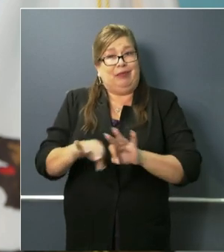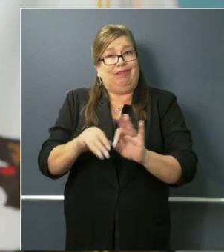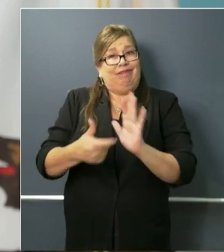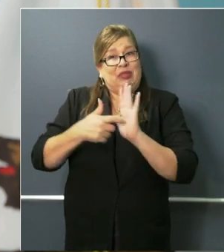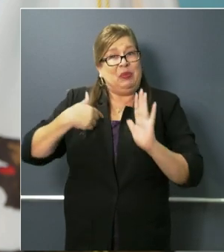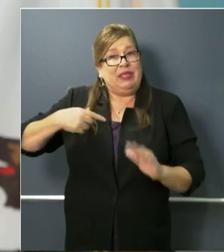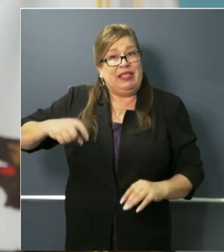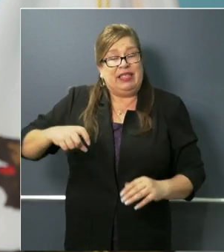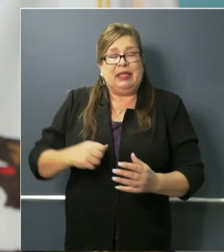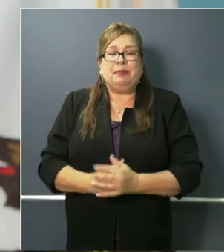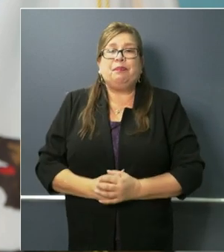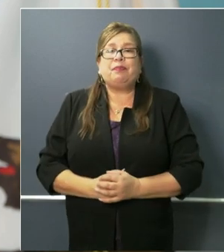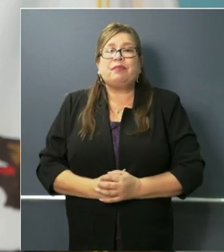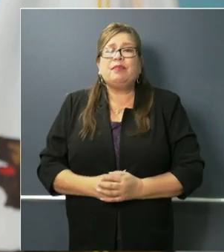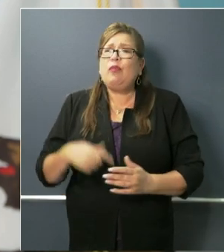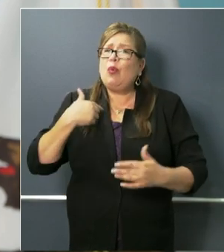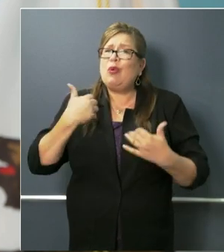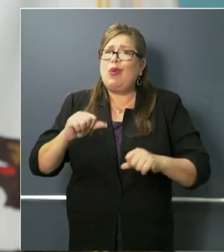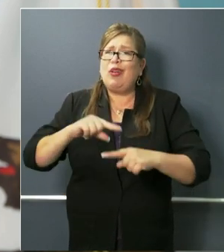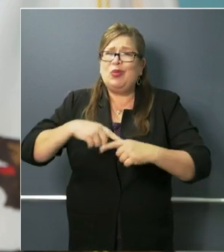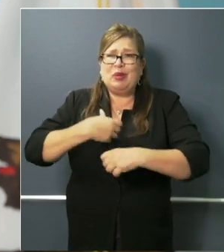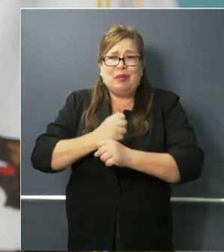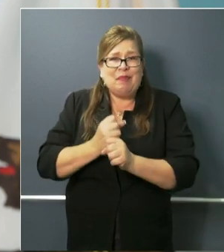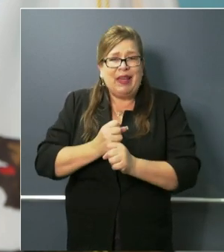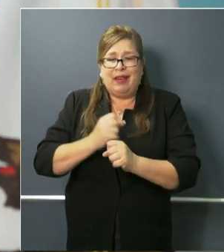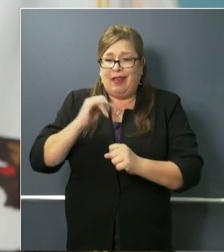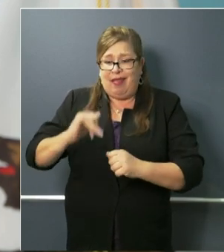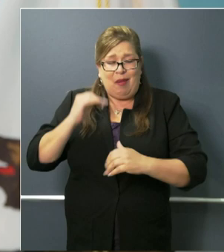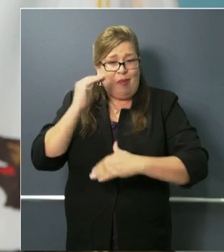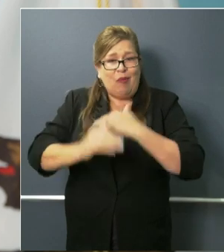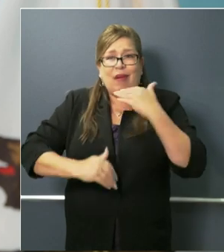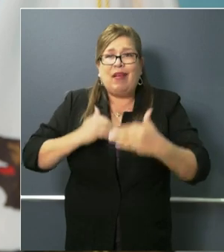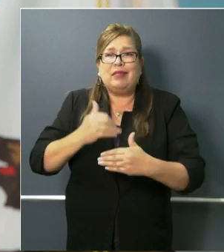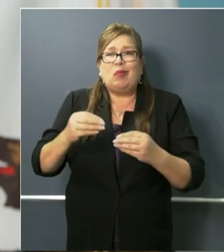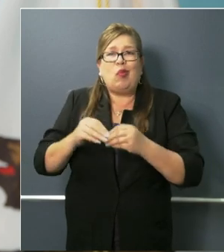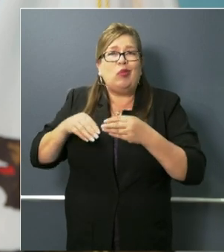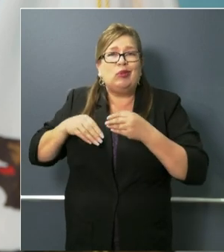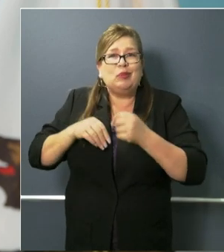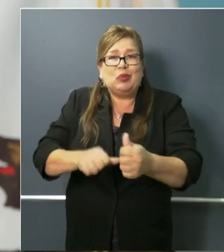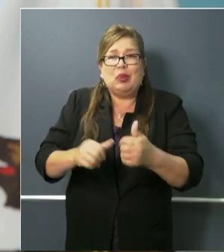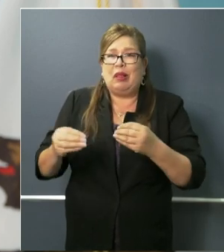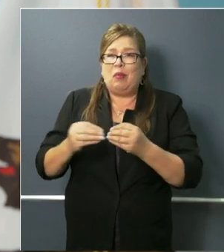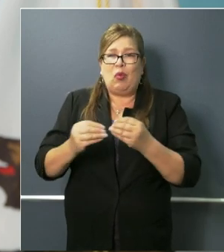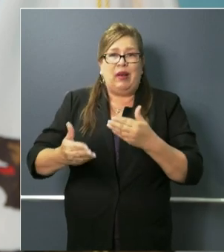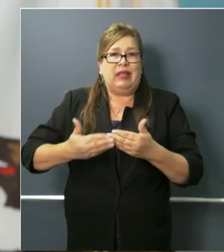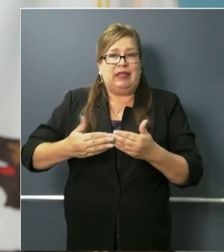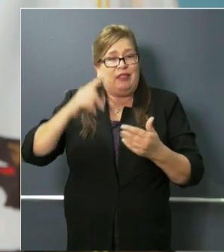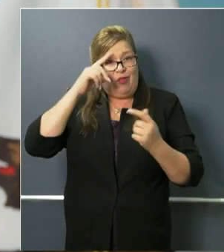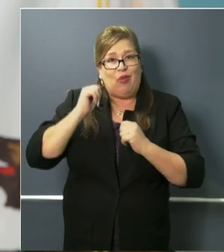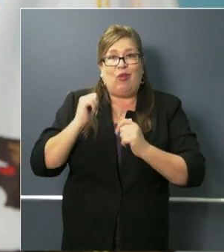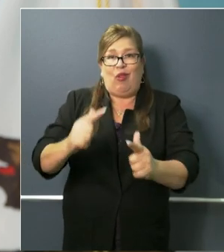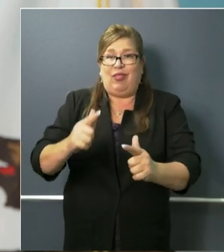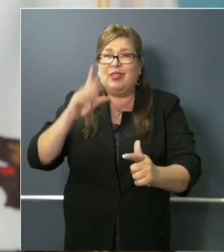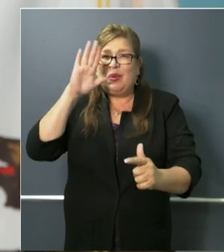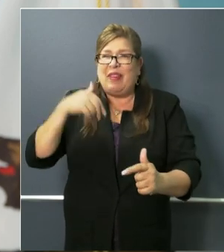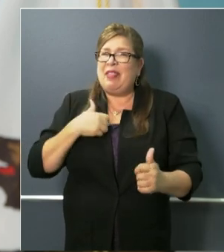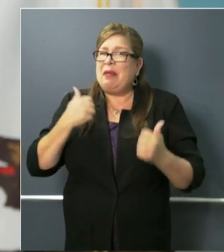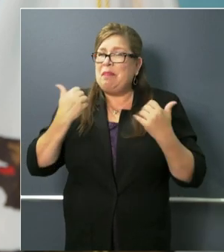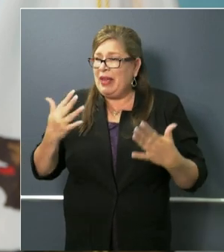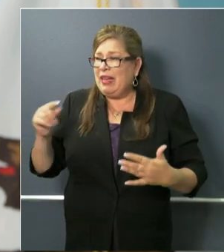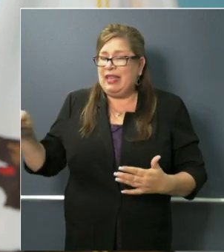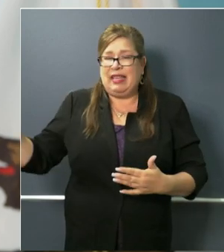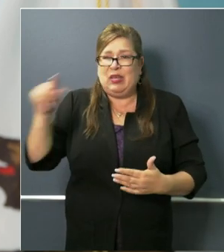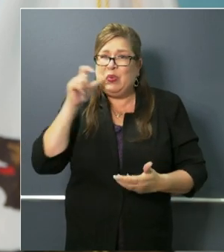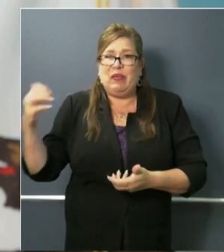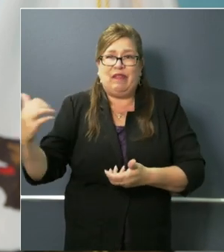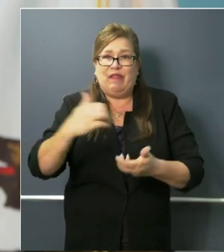easier on everybody, and we've got a big team that's working on this full-time, and we've had some wonderful results from those efforts,